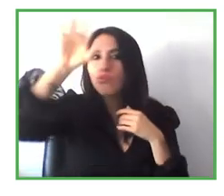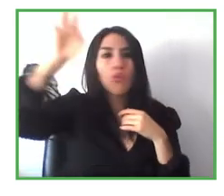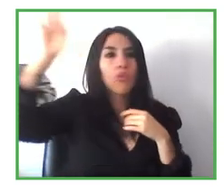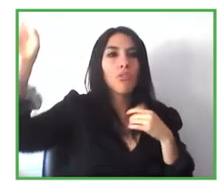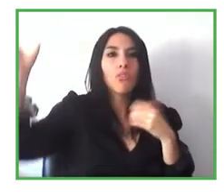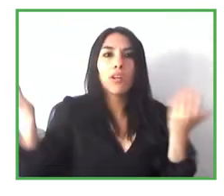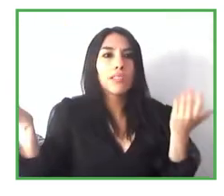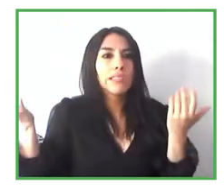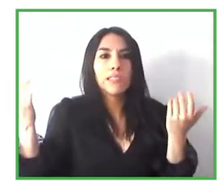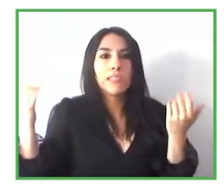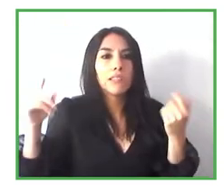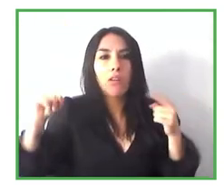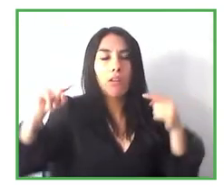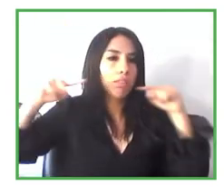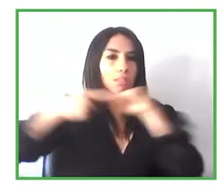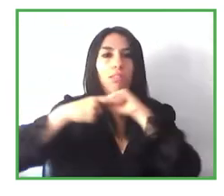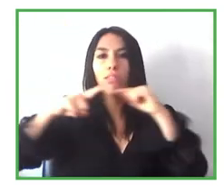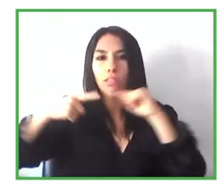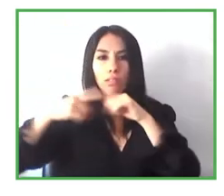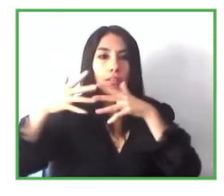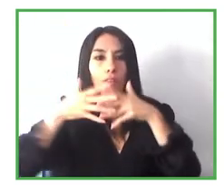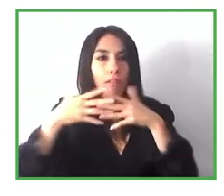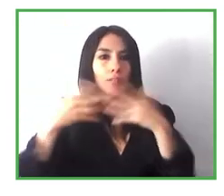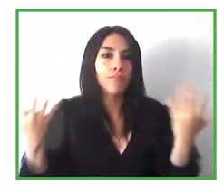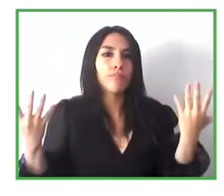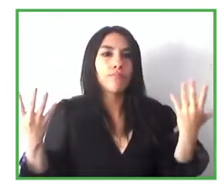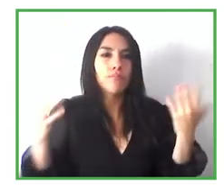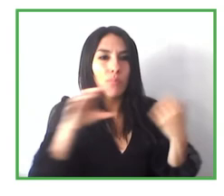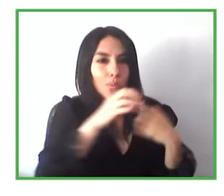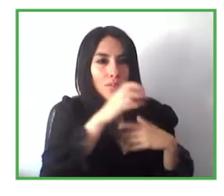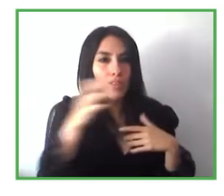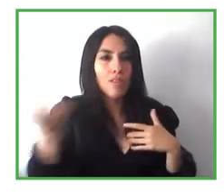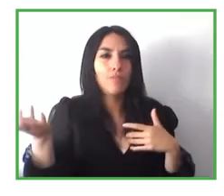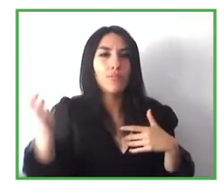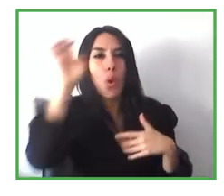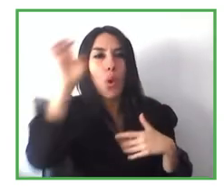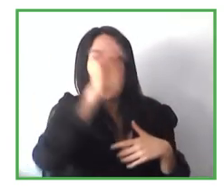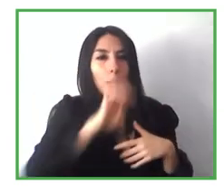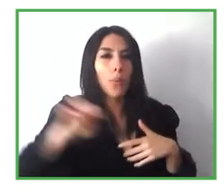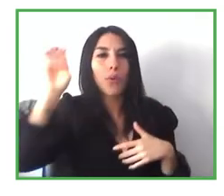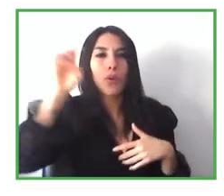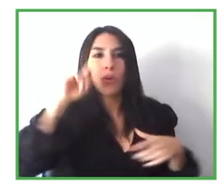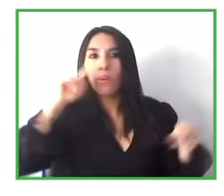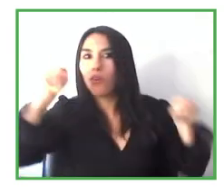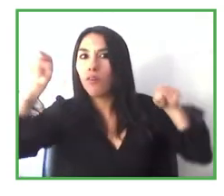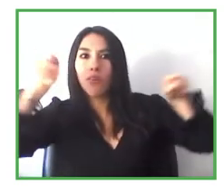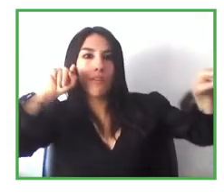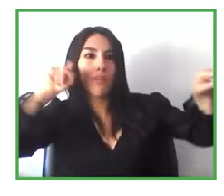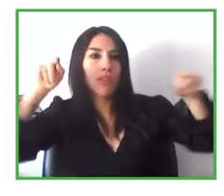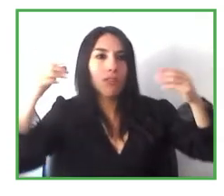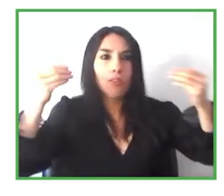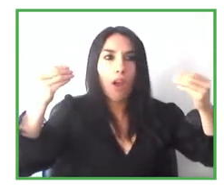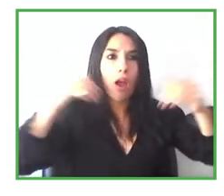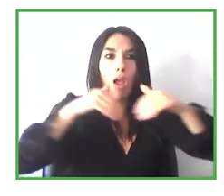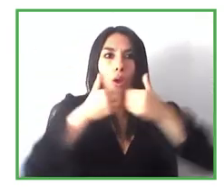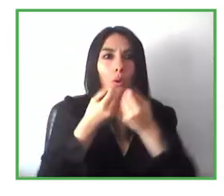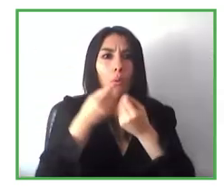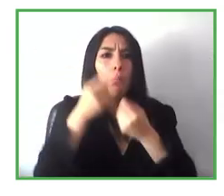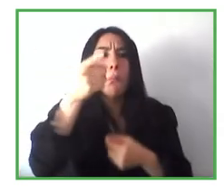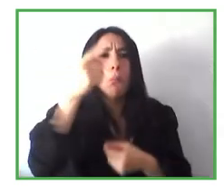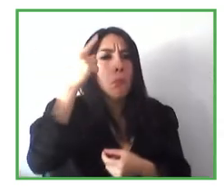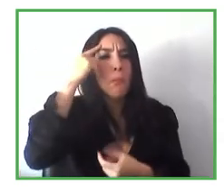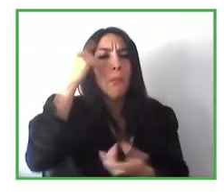Western countries, so European countries and others. How do you think that you are going to do this?